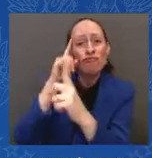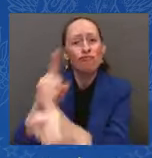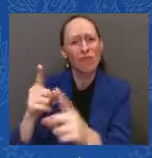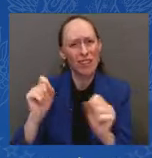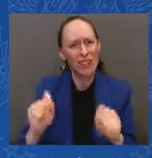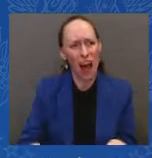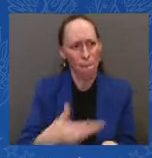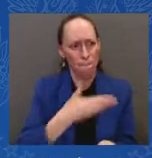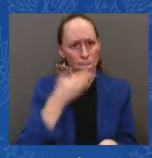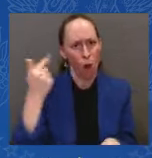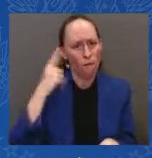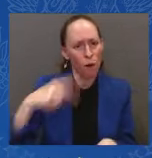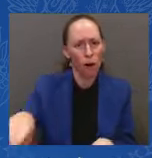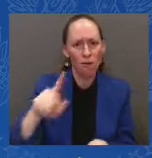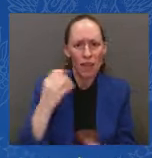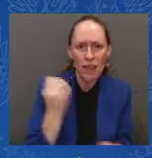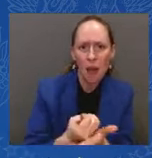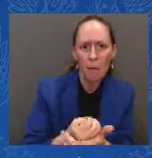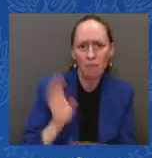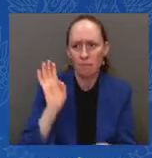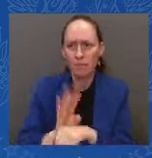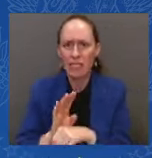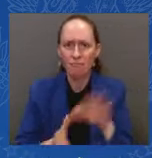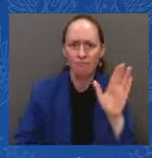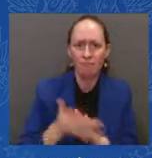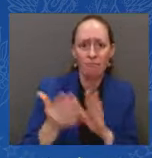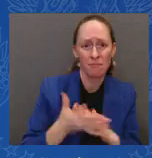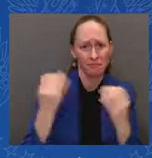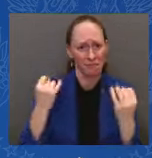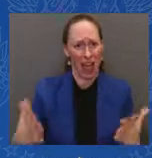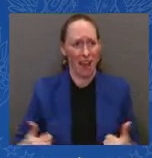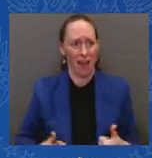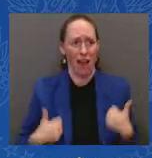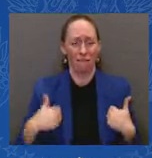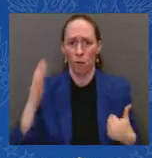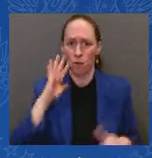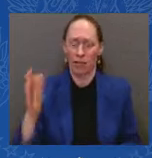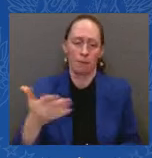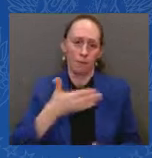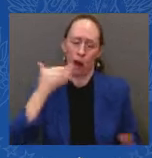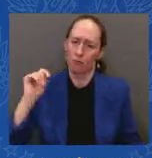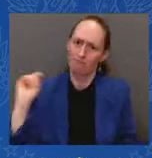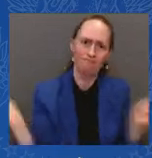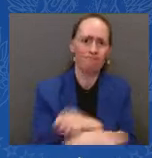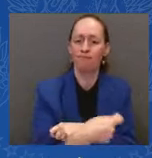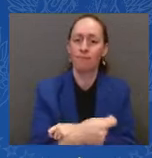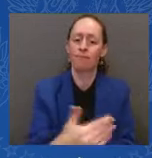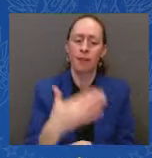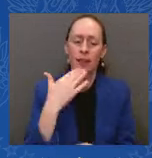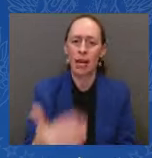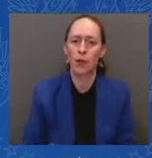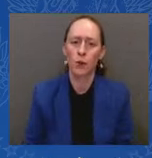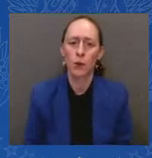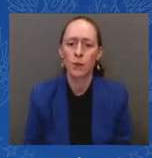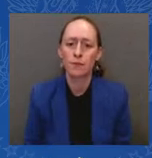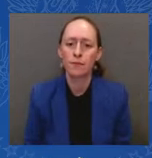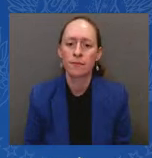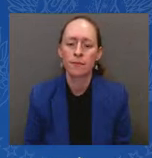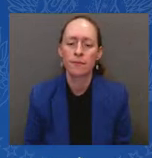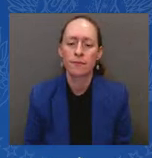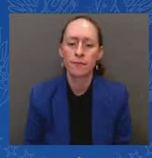Thank you very much. Mr. President, I have question on Speaker McCarthy, if I can. Speaker McCarthy, then Speaker McCarthy, said that the two of haven't spoken